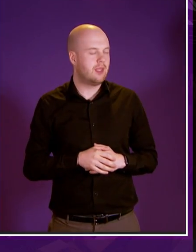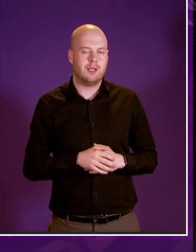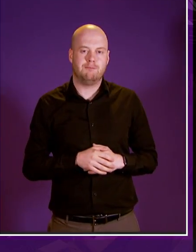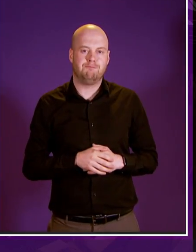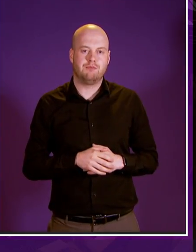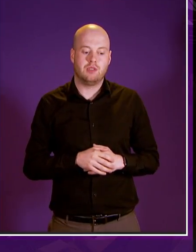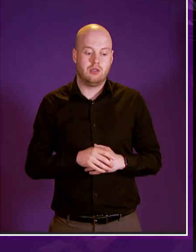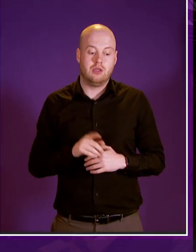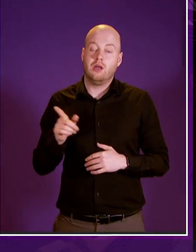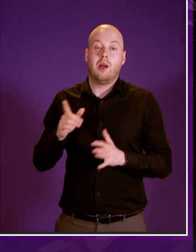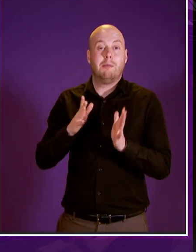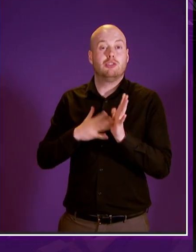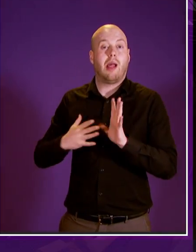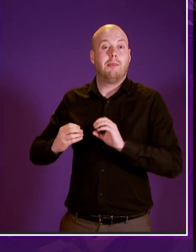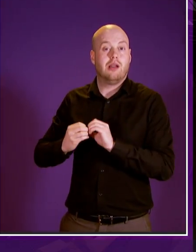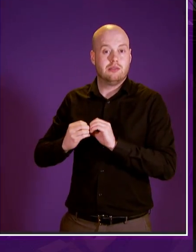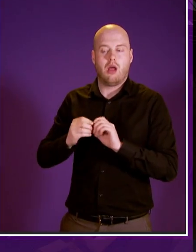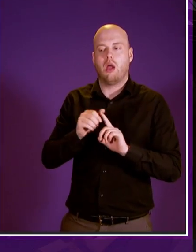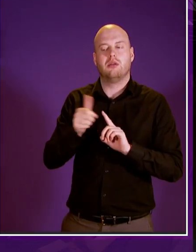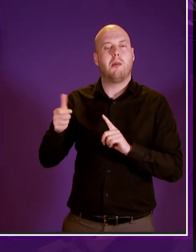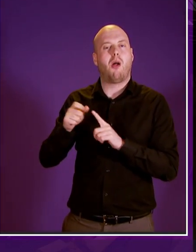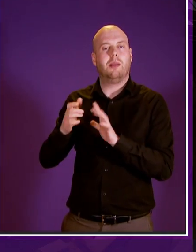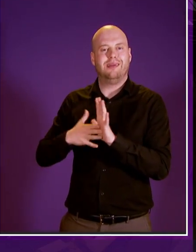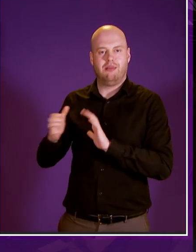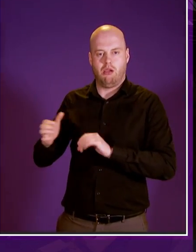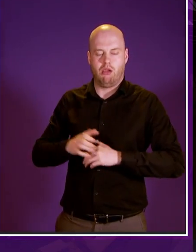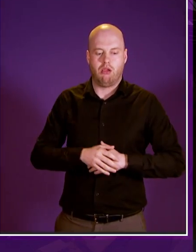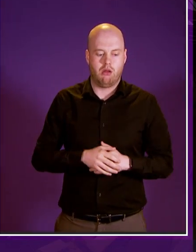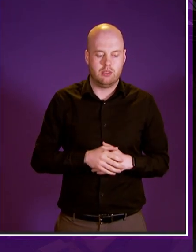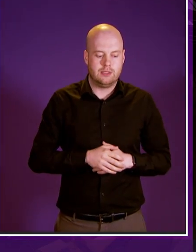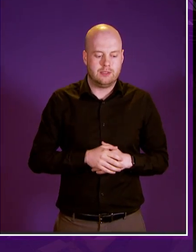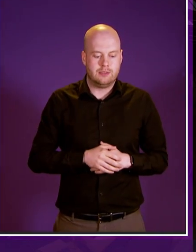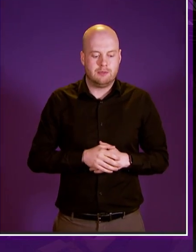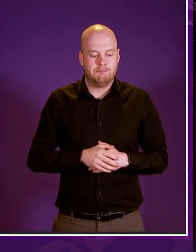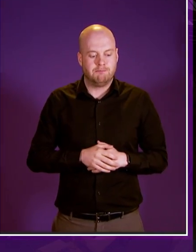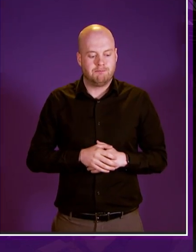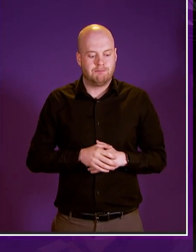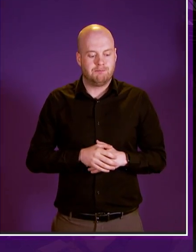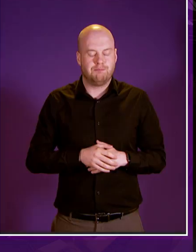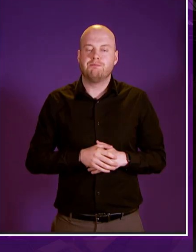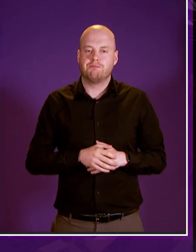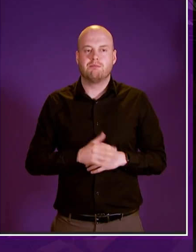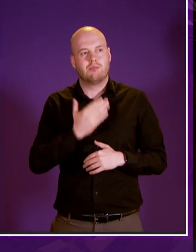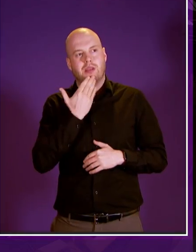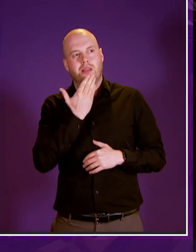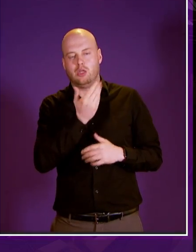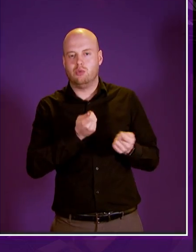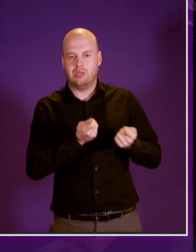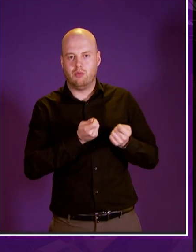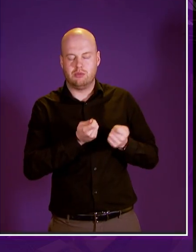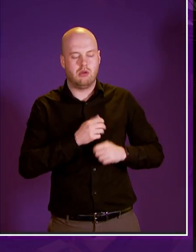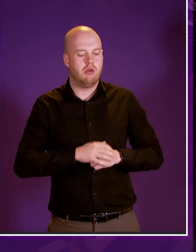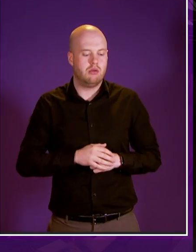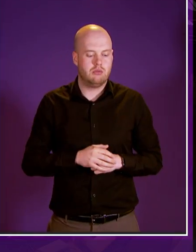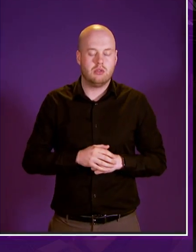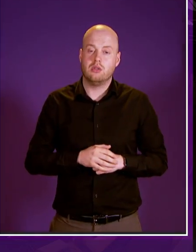i call michelle ballantyne to be followed by pauline mitneal thank you presiding officer today as people have said before